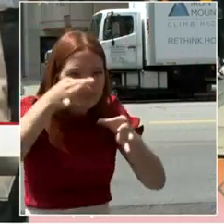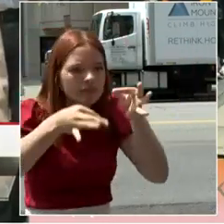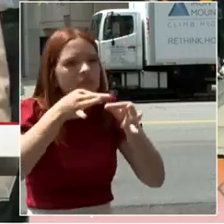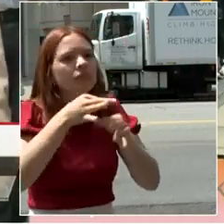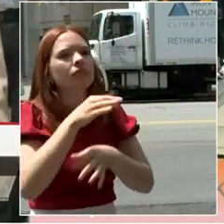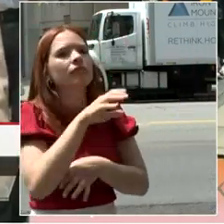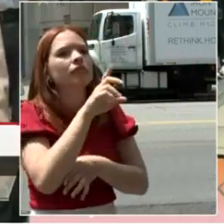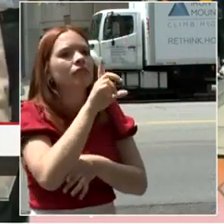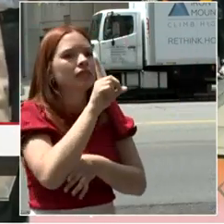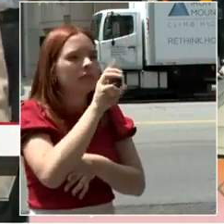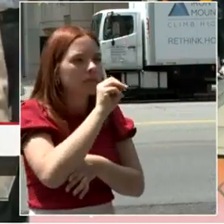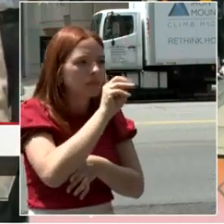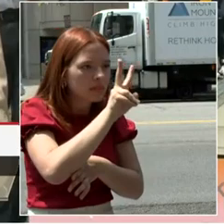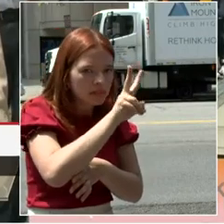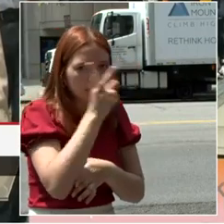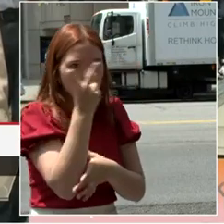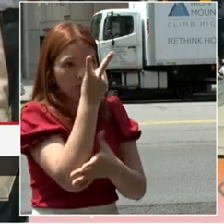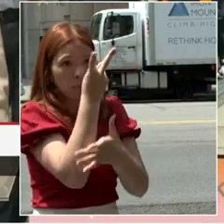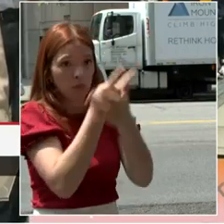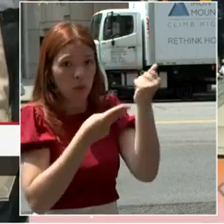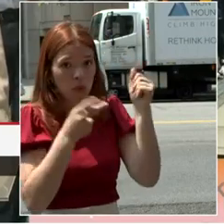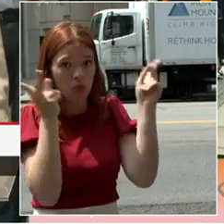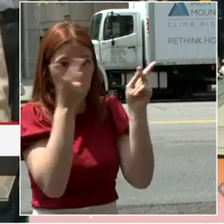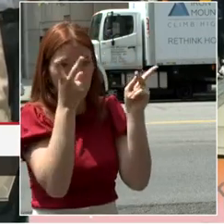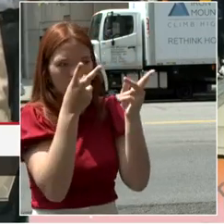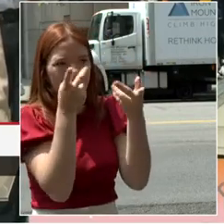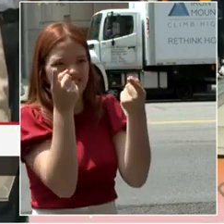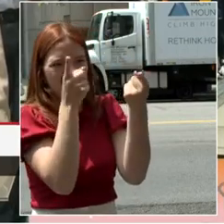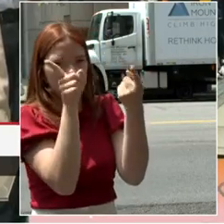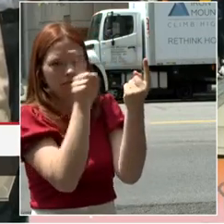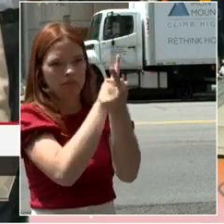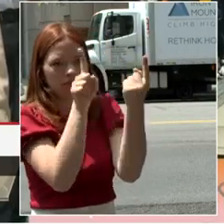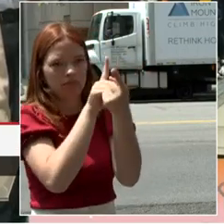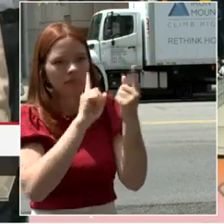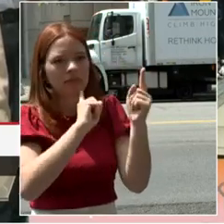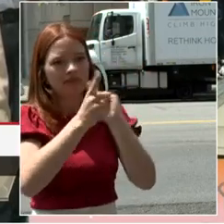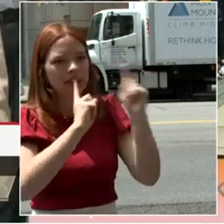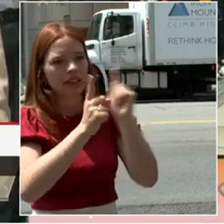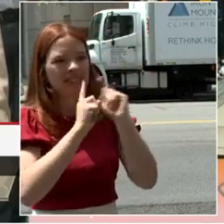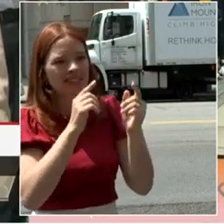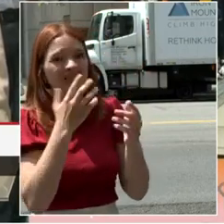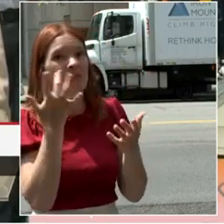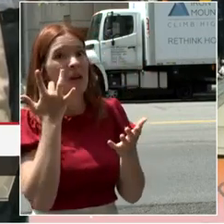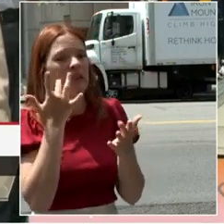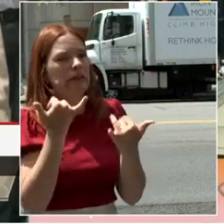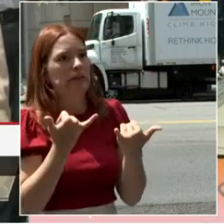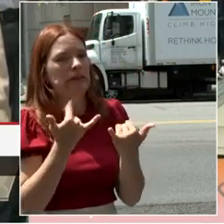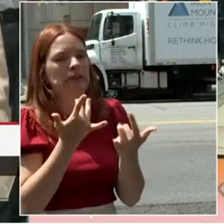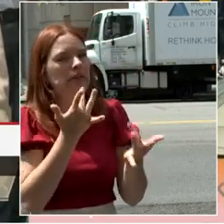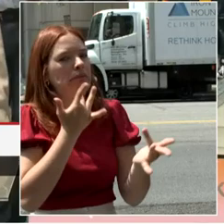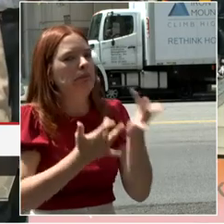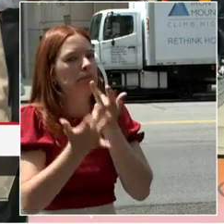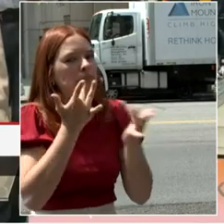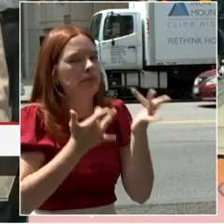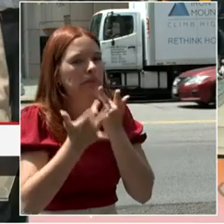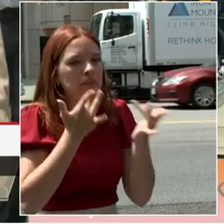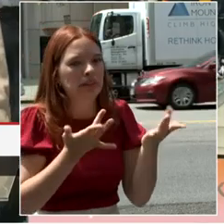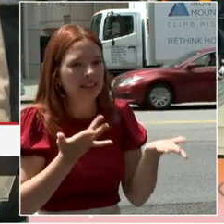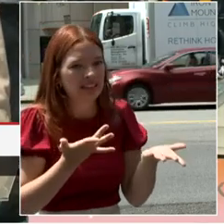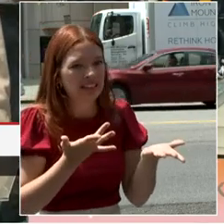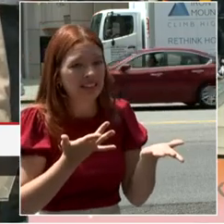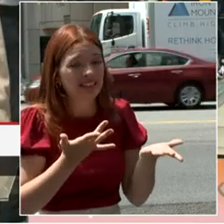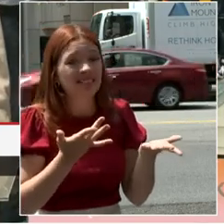gaps there are, we will fill them. And I actually think this sounds like a technology solution